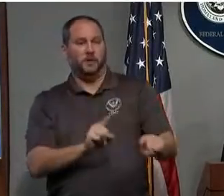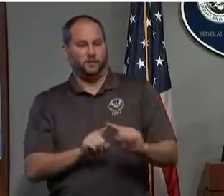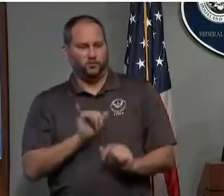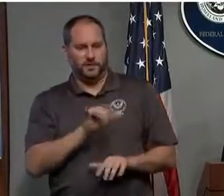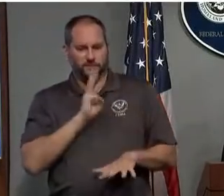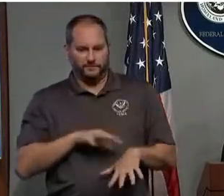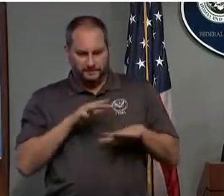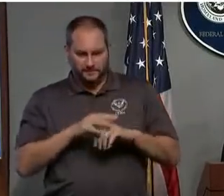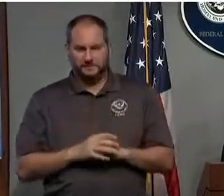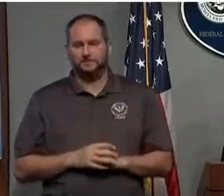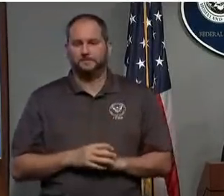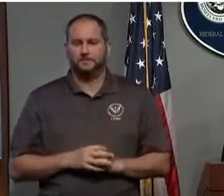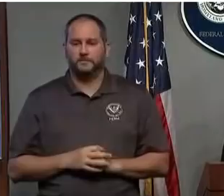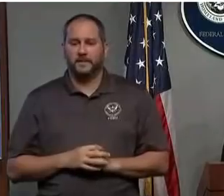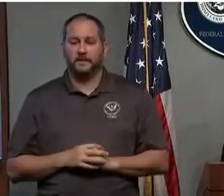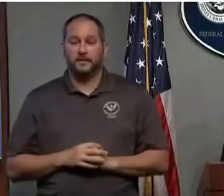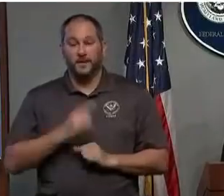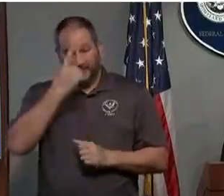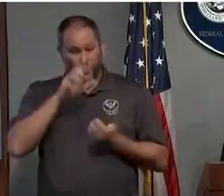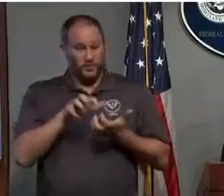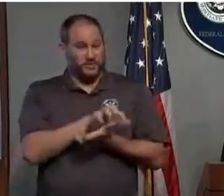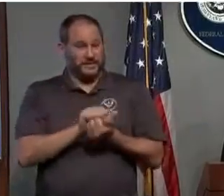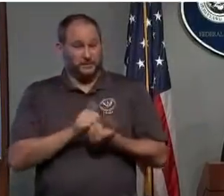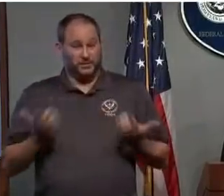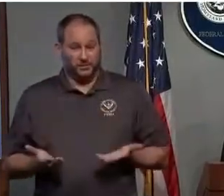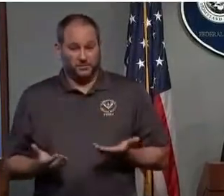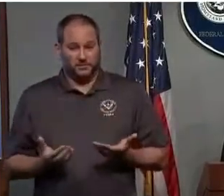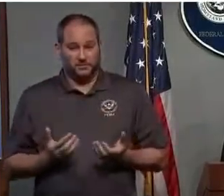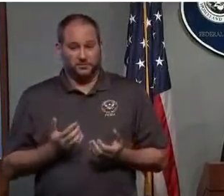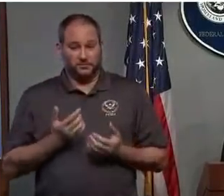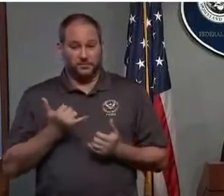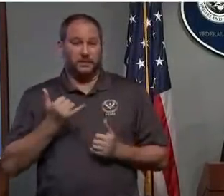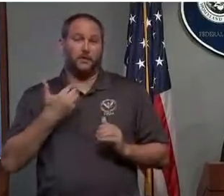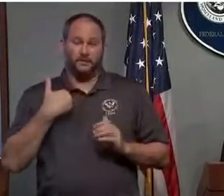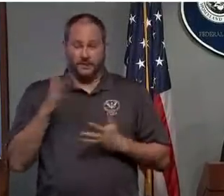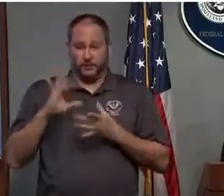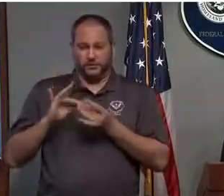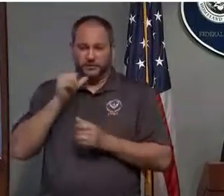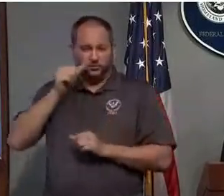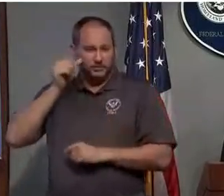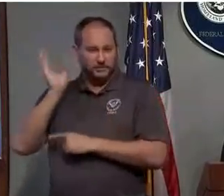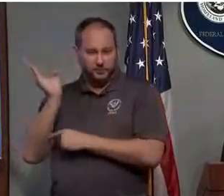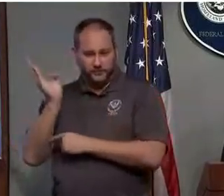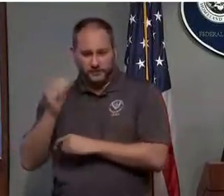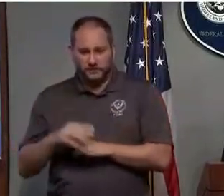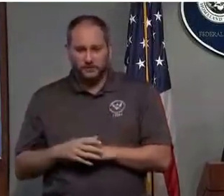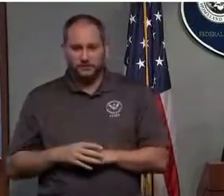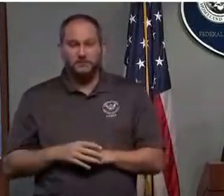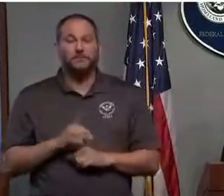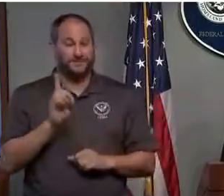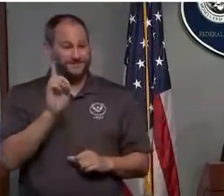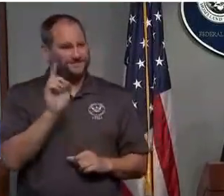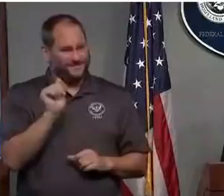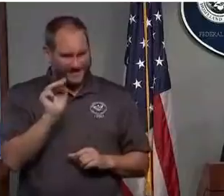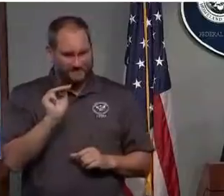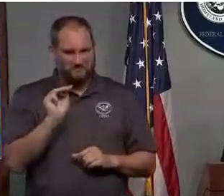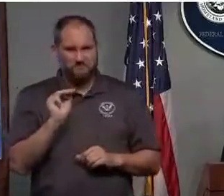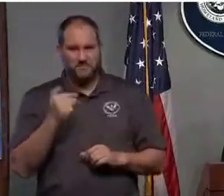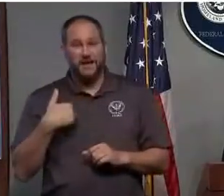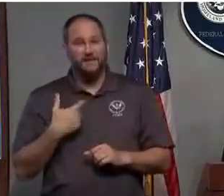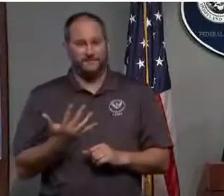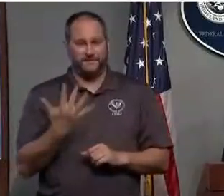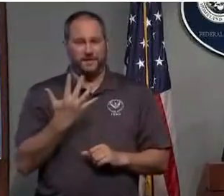concerned, I think I briefed yesterday the Corps has five dams in Virginia and North Carolina. All those dams have